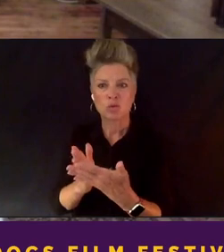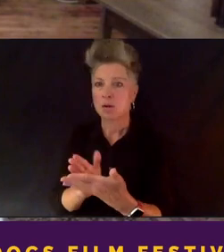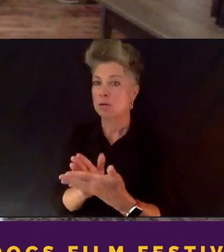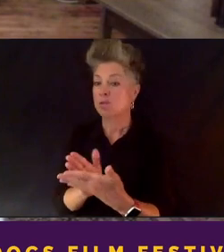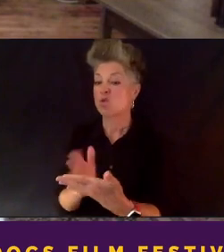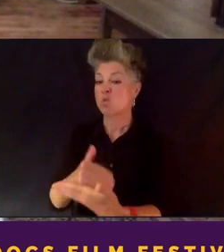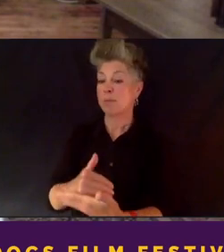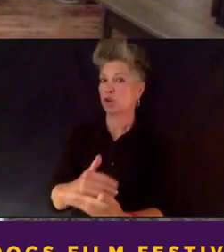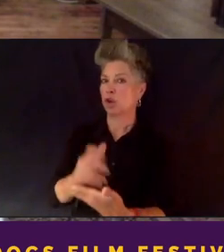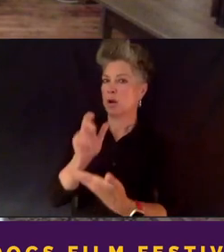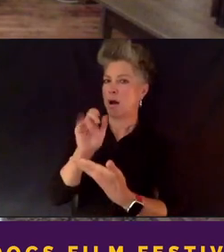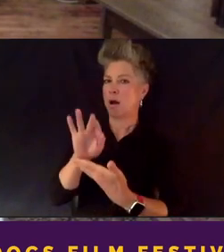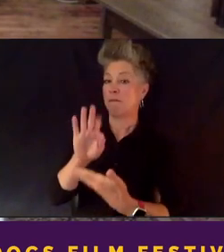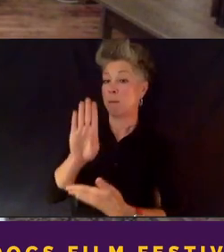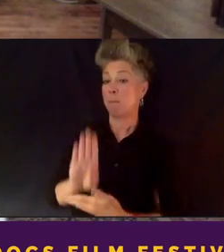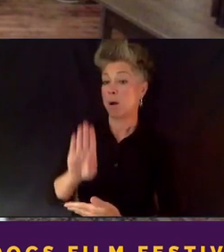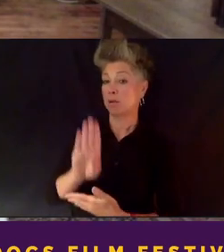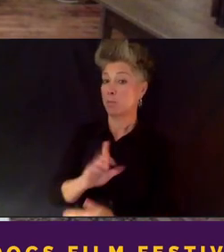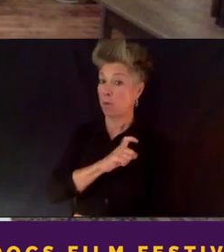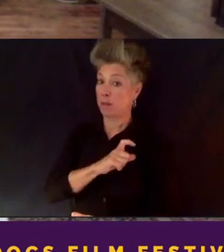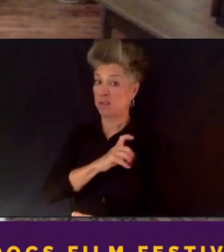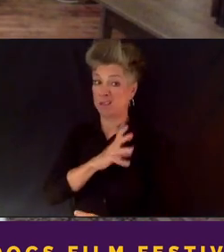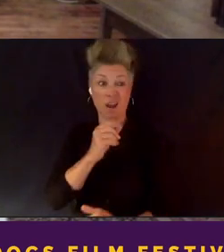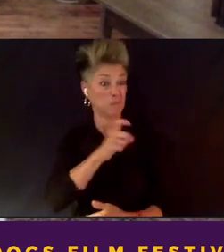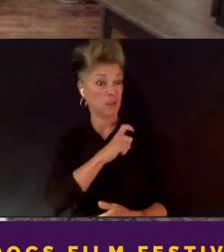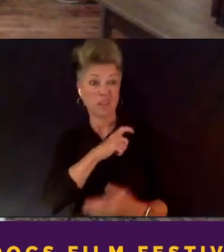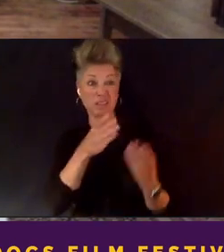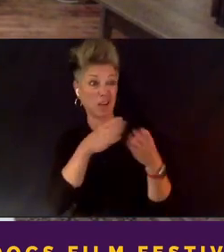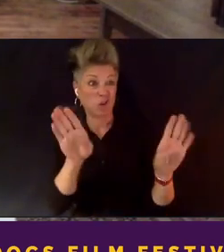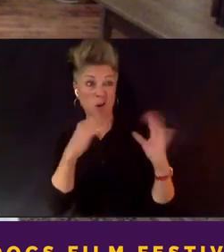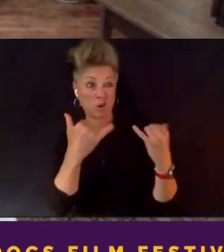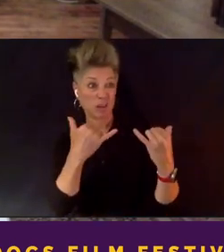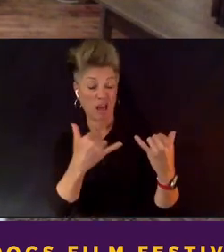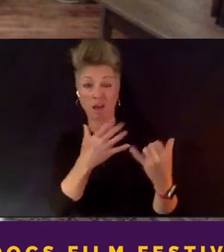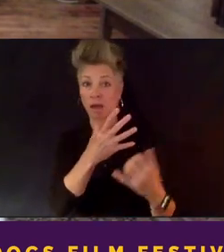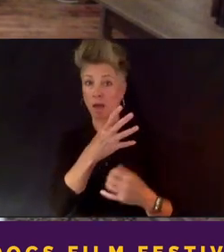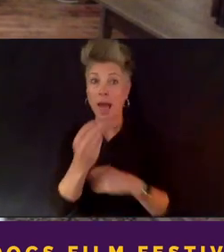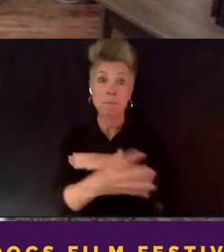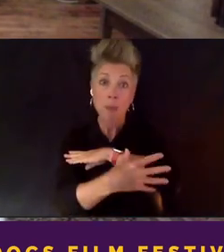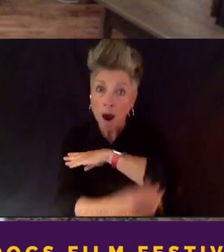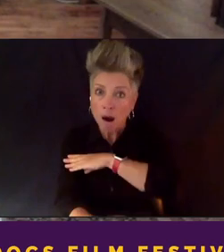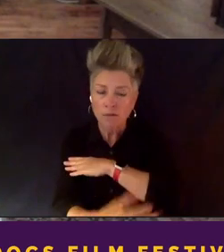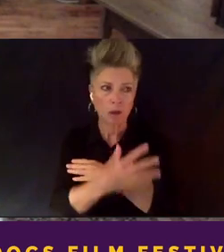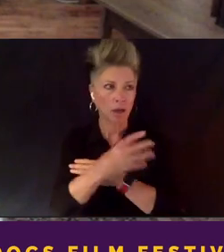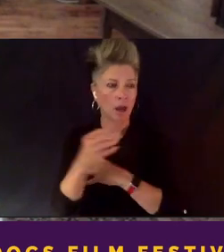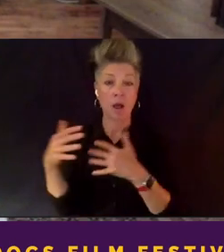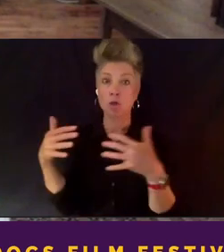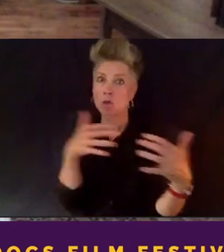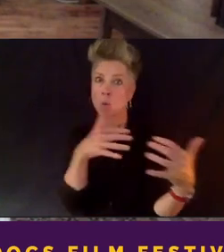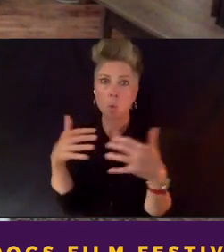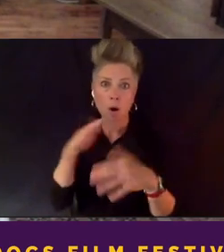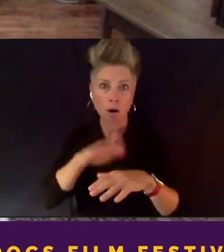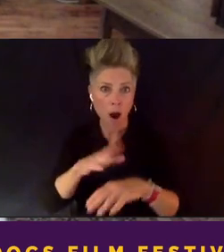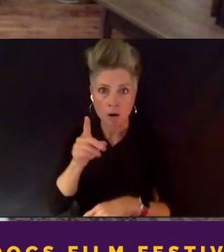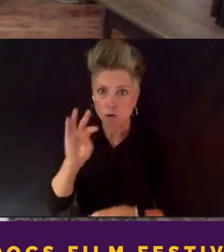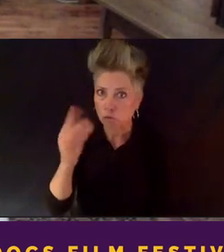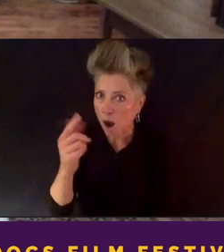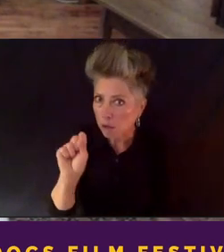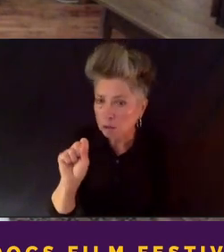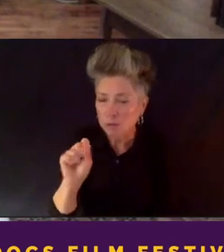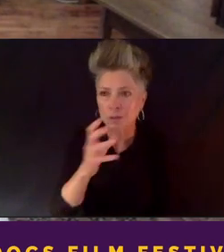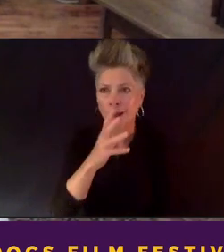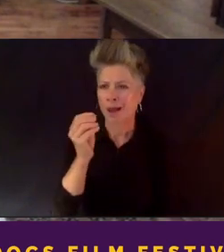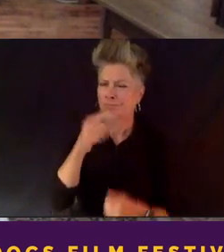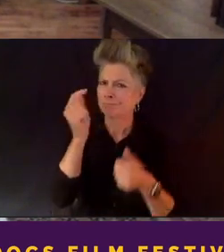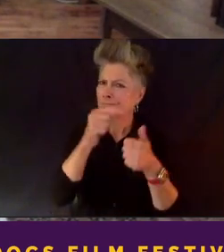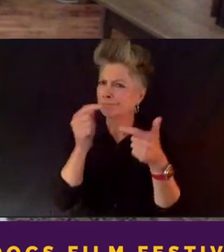policing and where we are today and poverty and the war on drugs and many of these other issues that, you know, brought Sonia and I